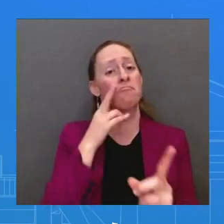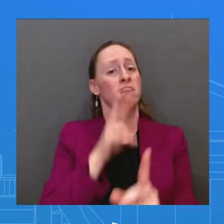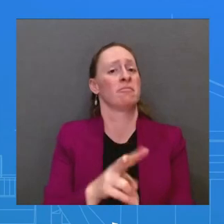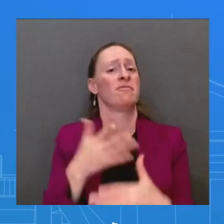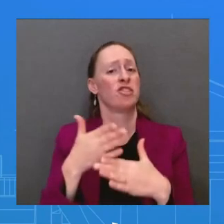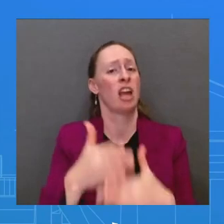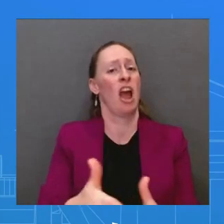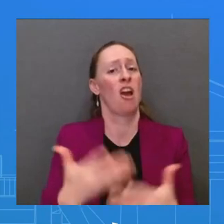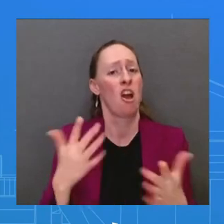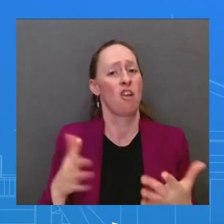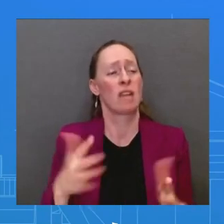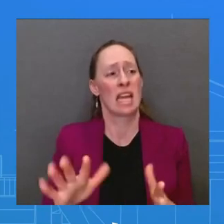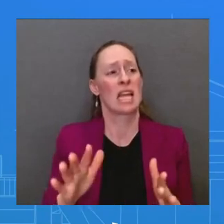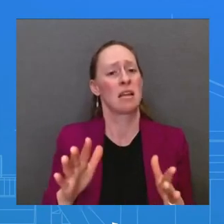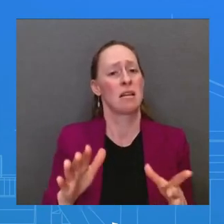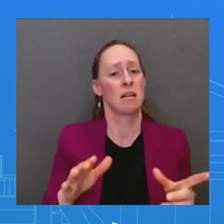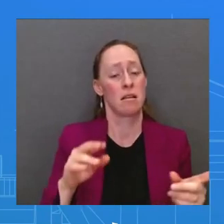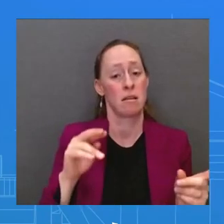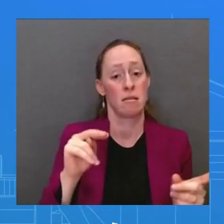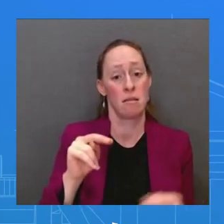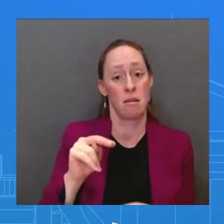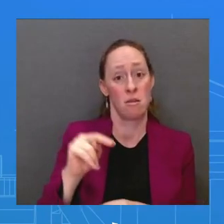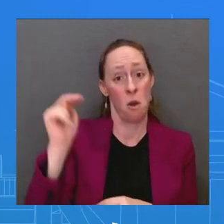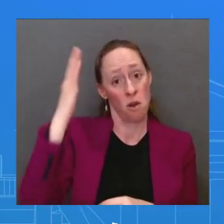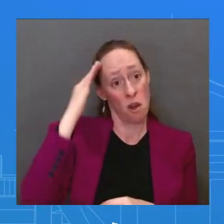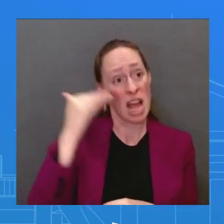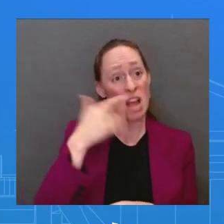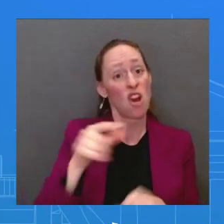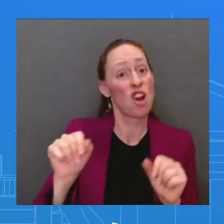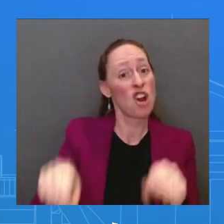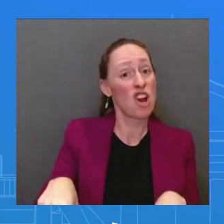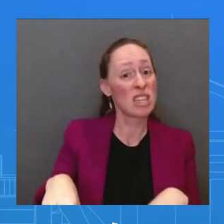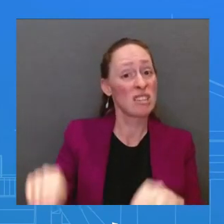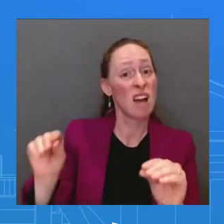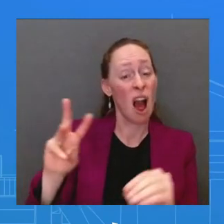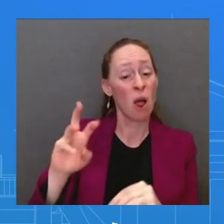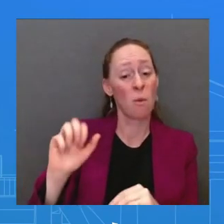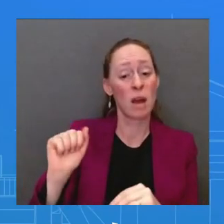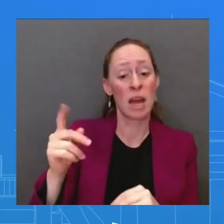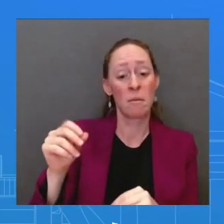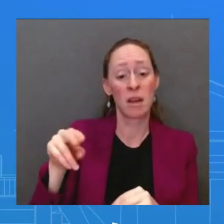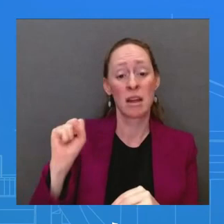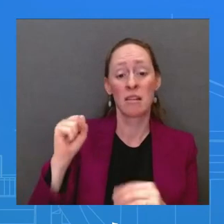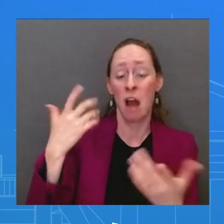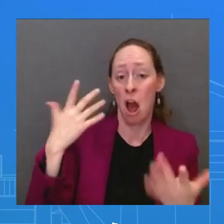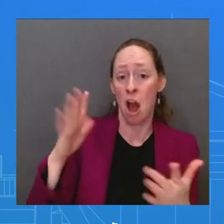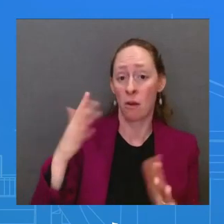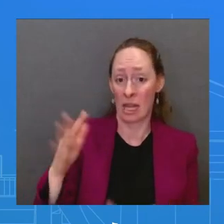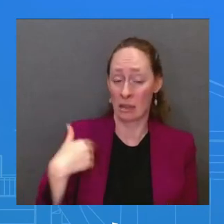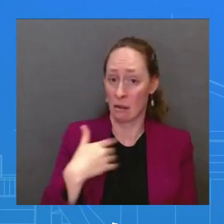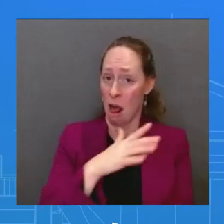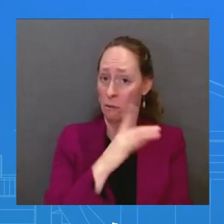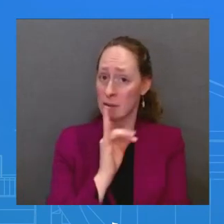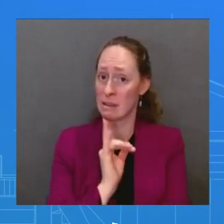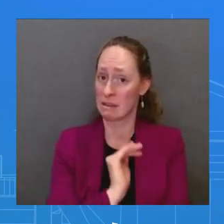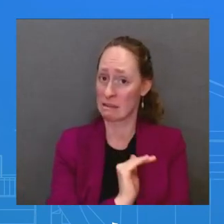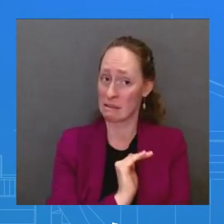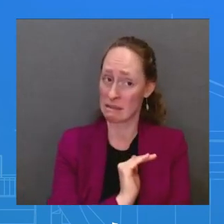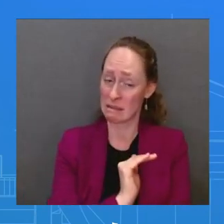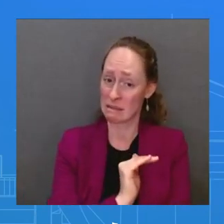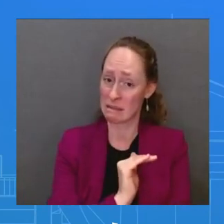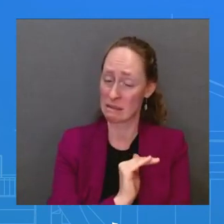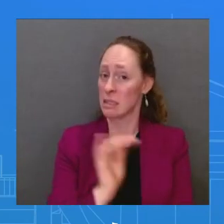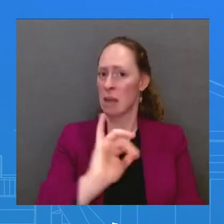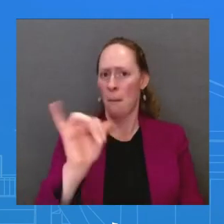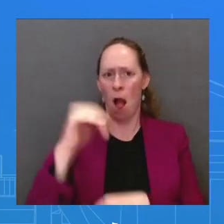to the North Koreans and asked allies and partners to do the same our view that they should abide by their publicly stated commitments that they're not